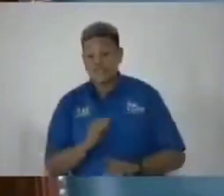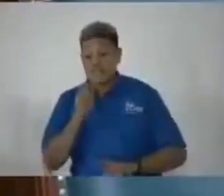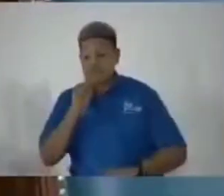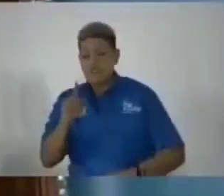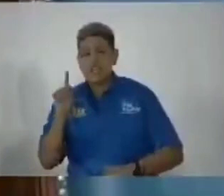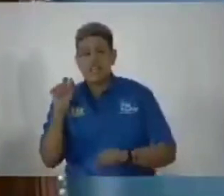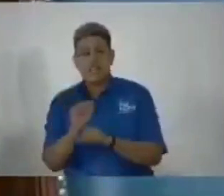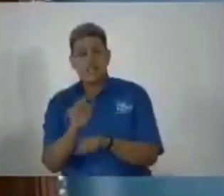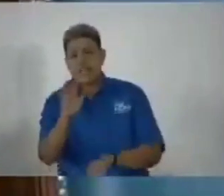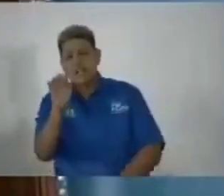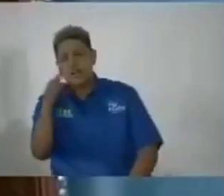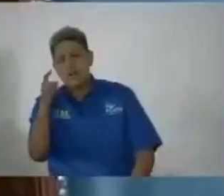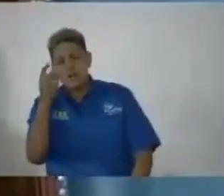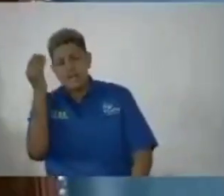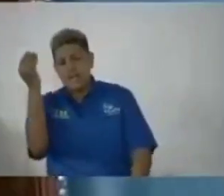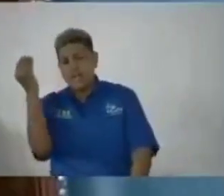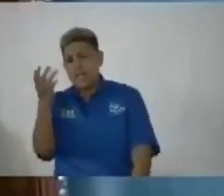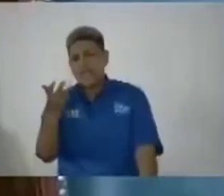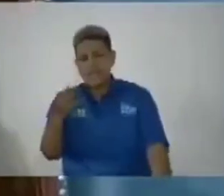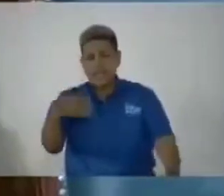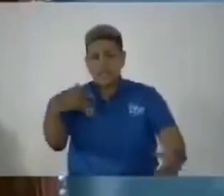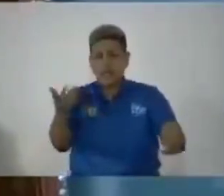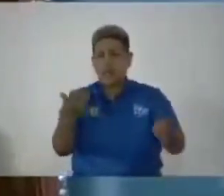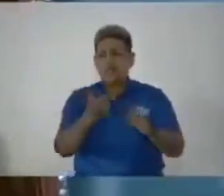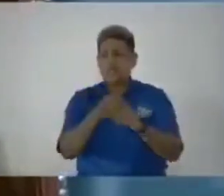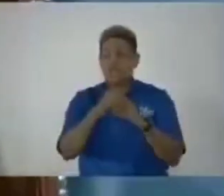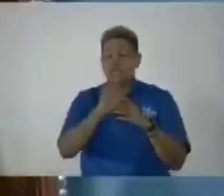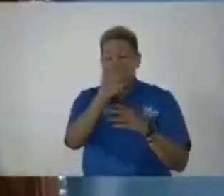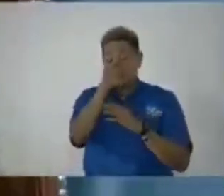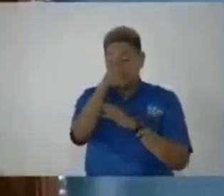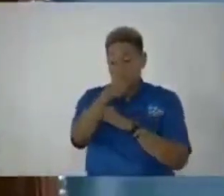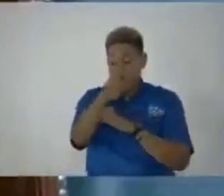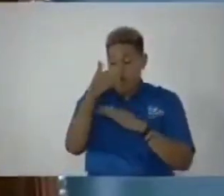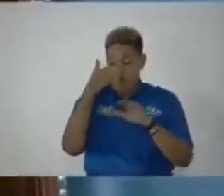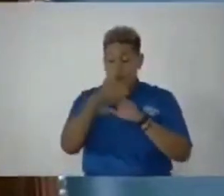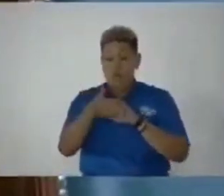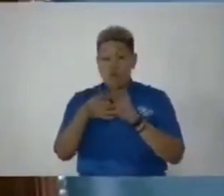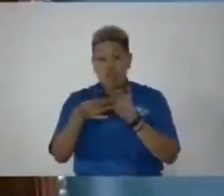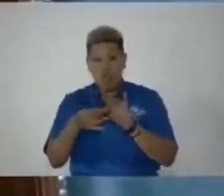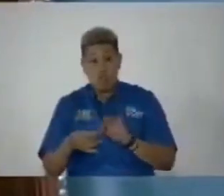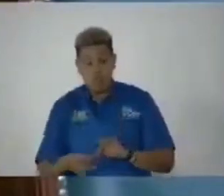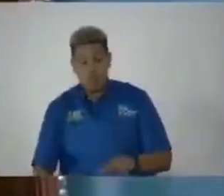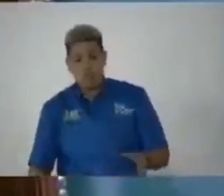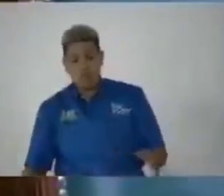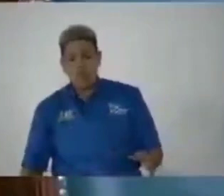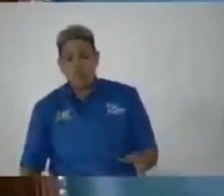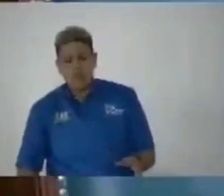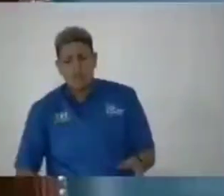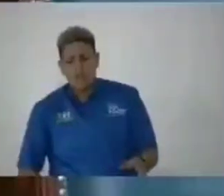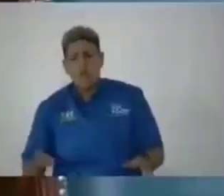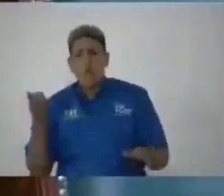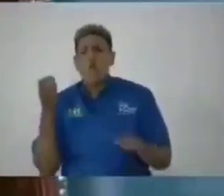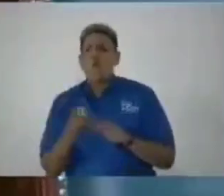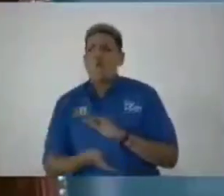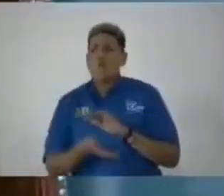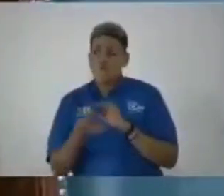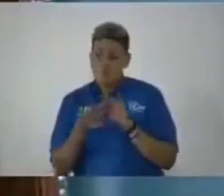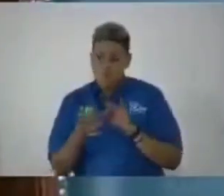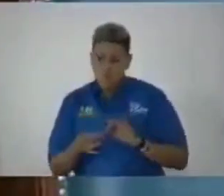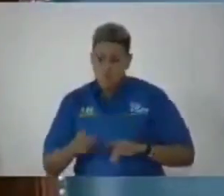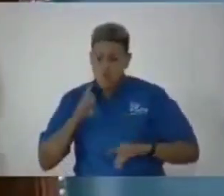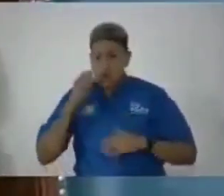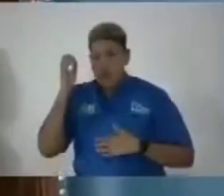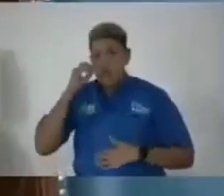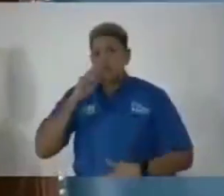am merely indicating in his overreach, in the overreach as to the